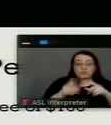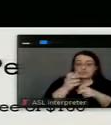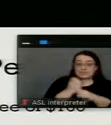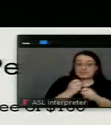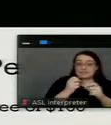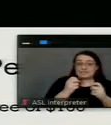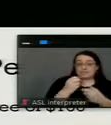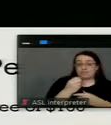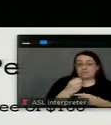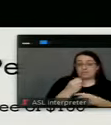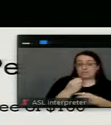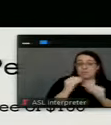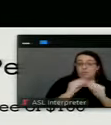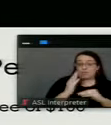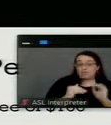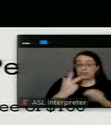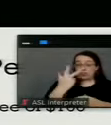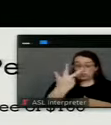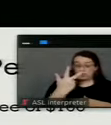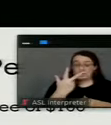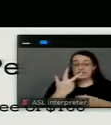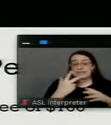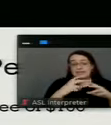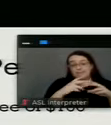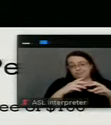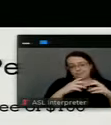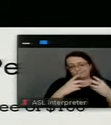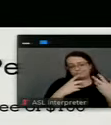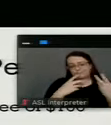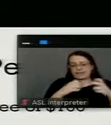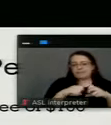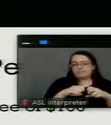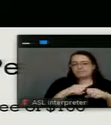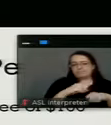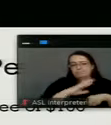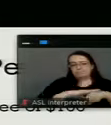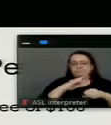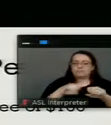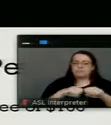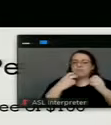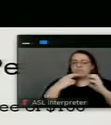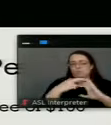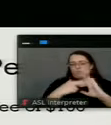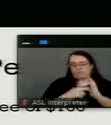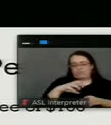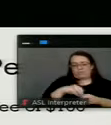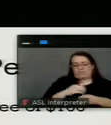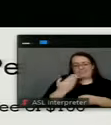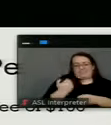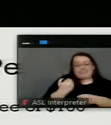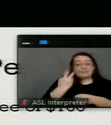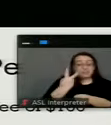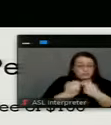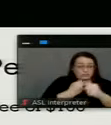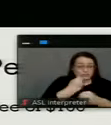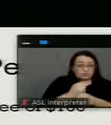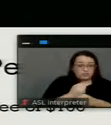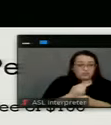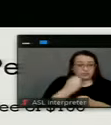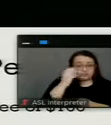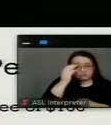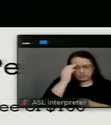more than three violations under chapter, uh, two of our city ordinance in the last two years. Um,